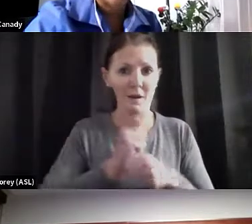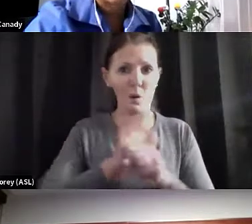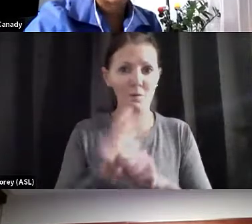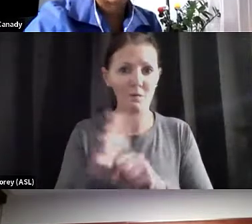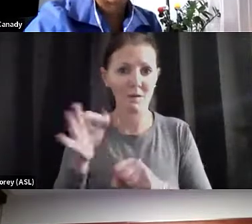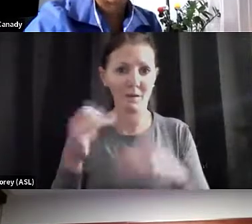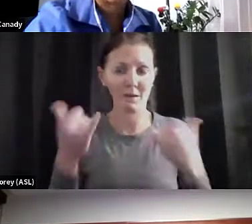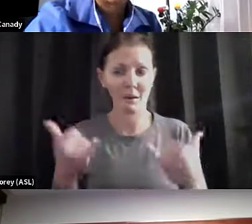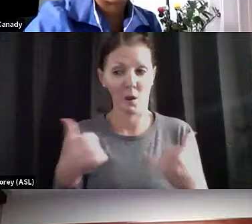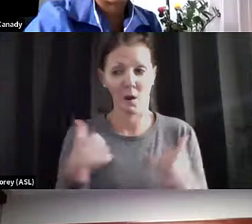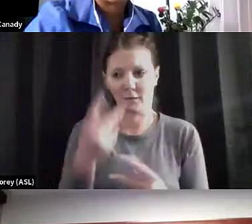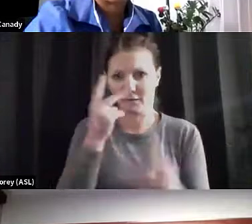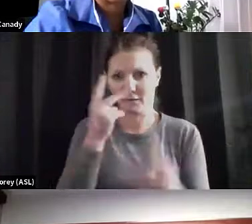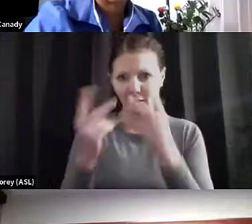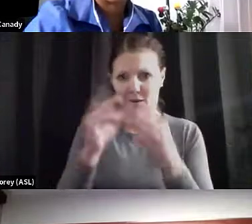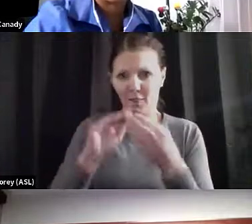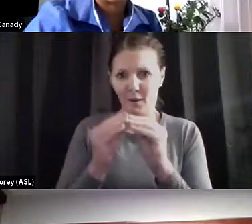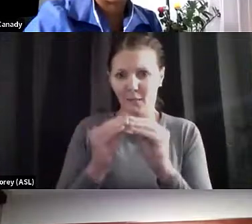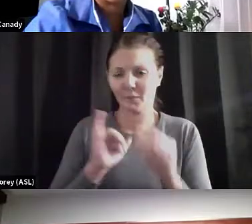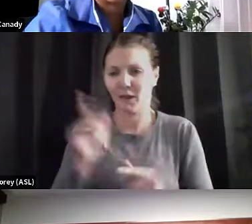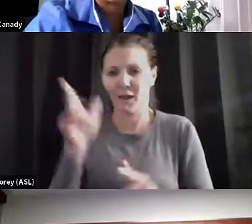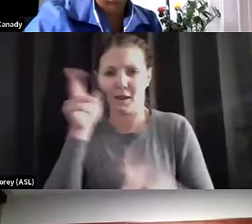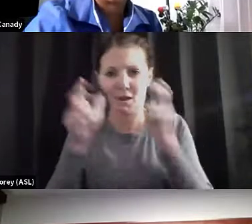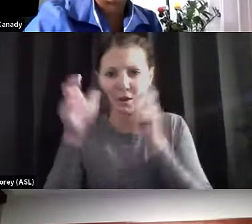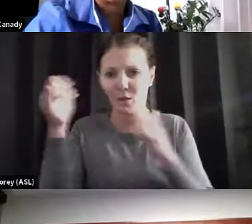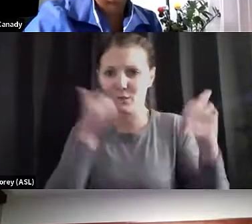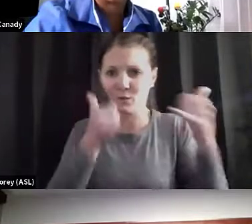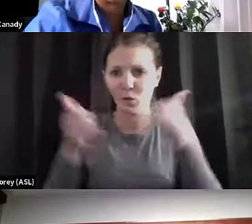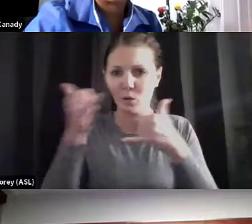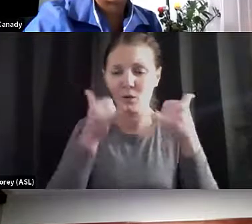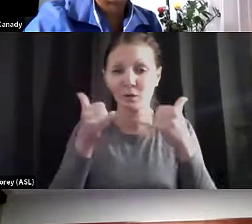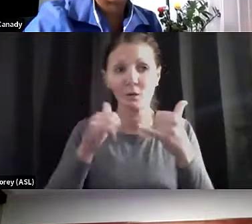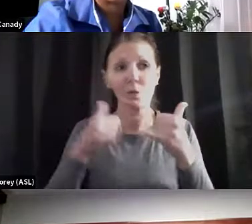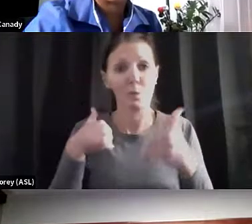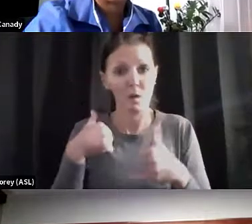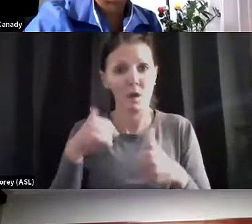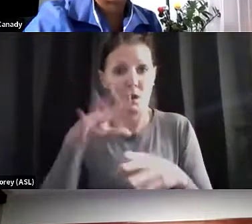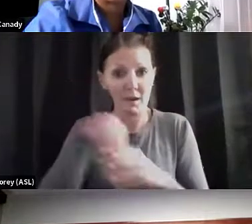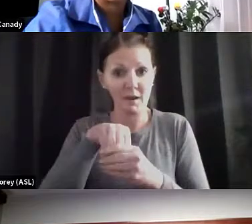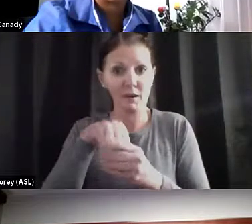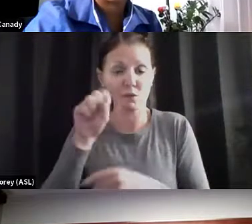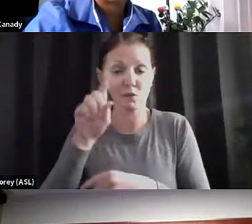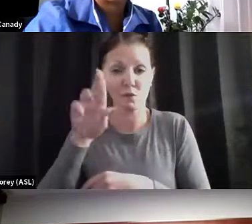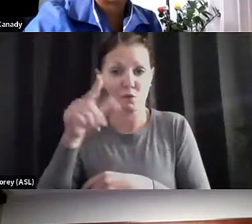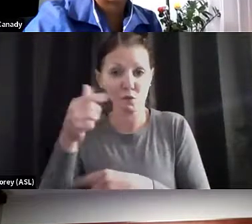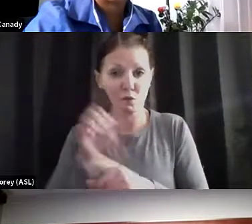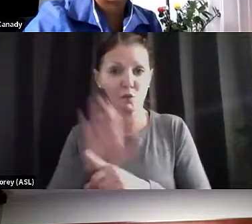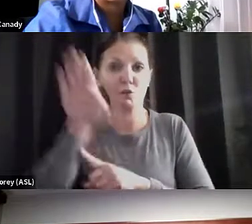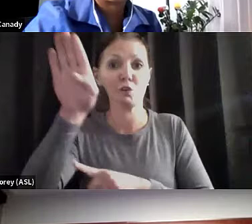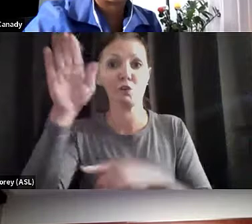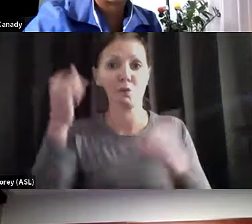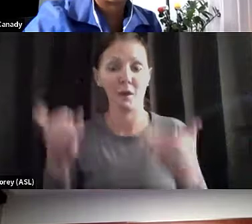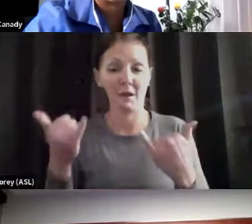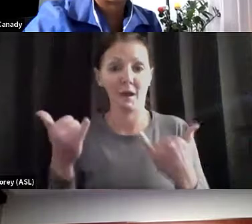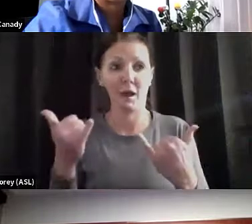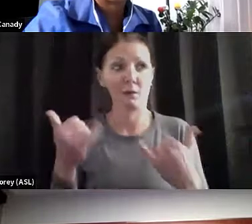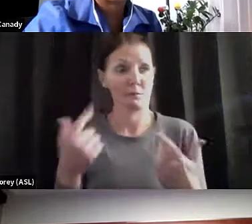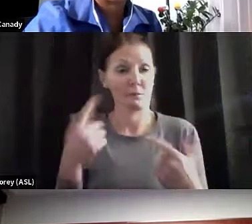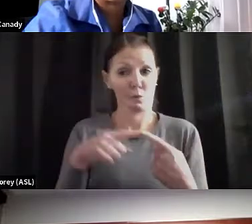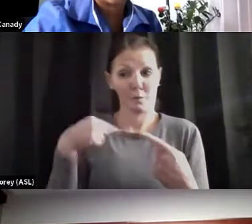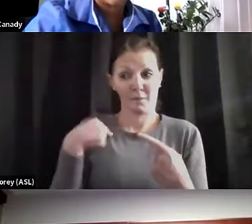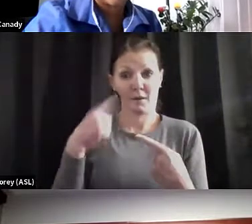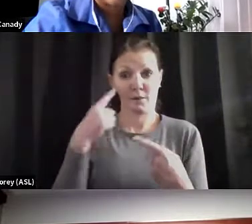see the numbers. I hear the phone calls. And so we're in a surge right now. So it makes sense to me that for your family members,